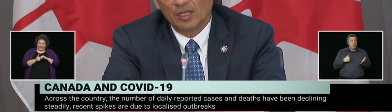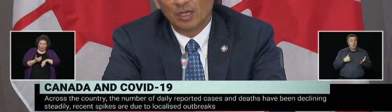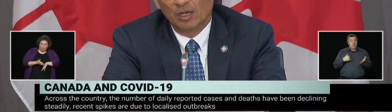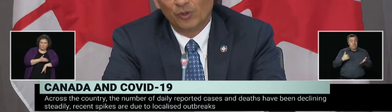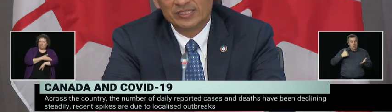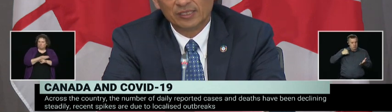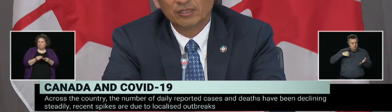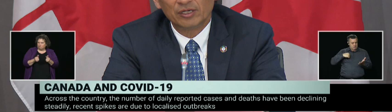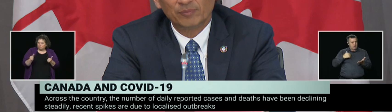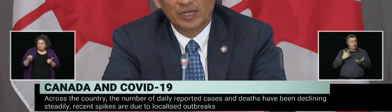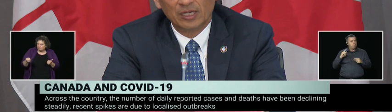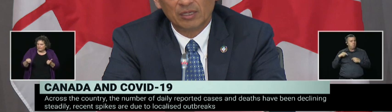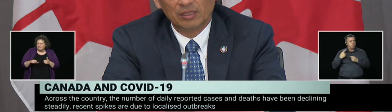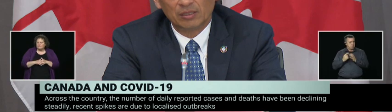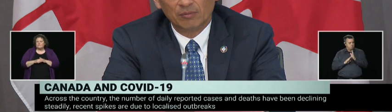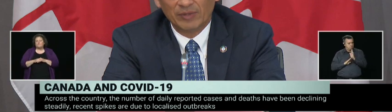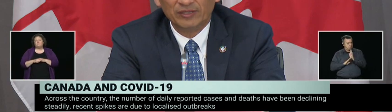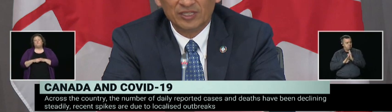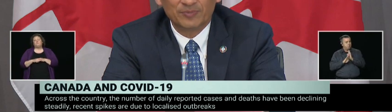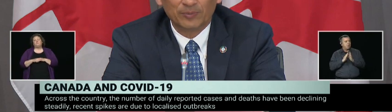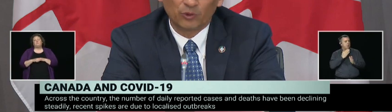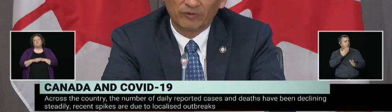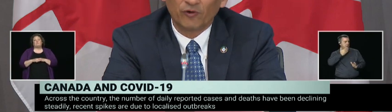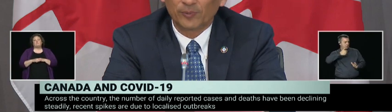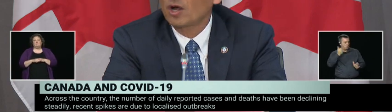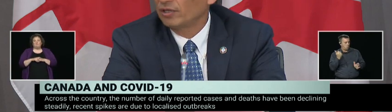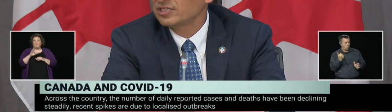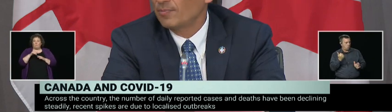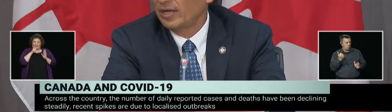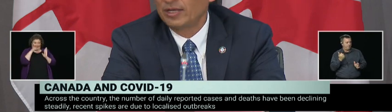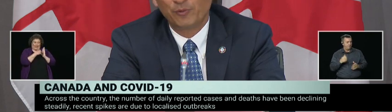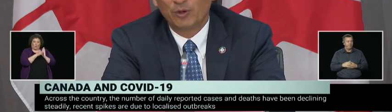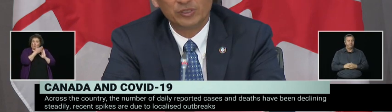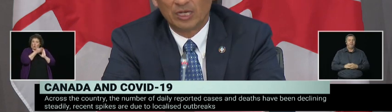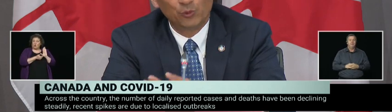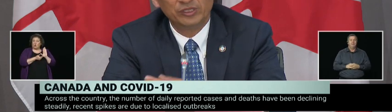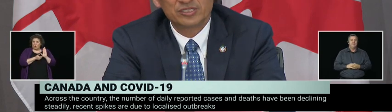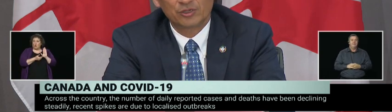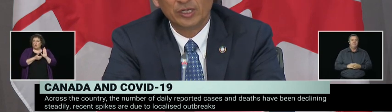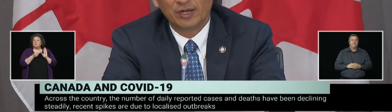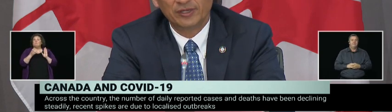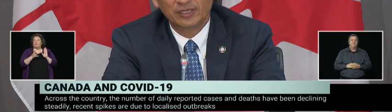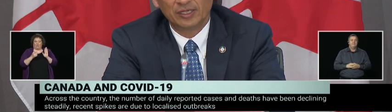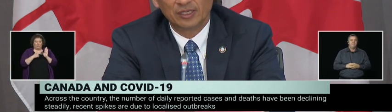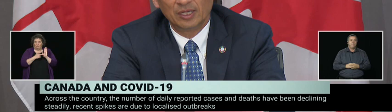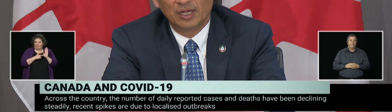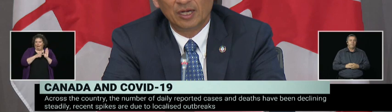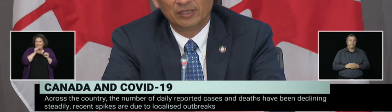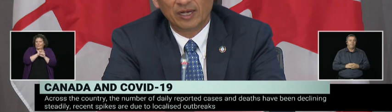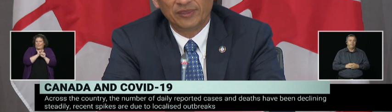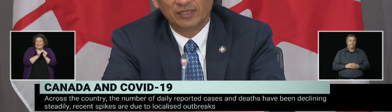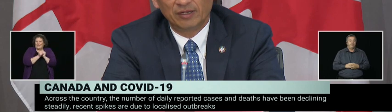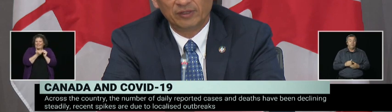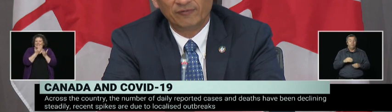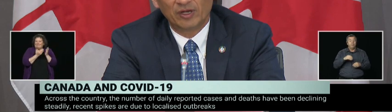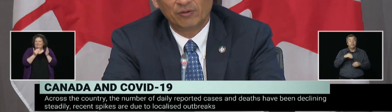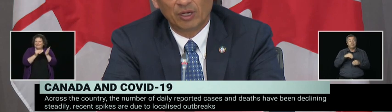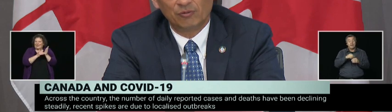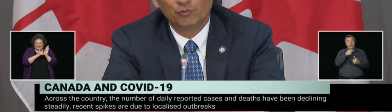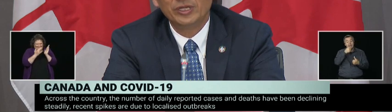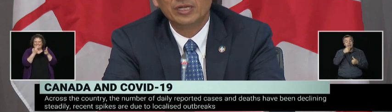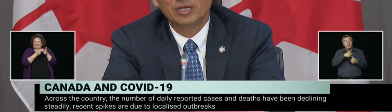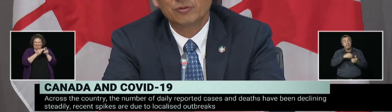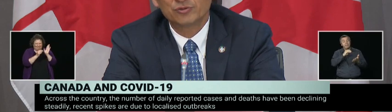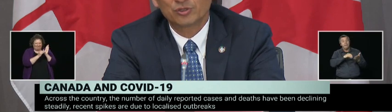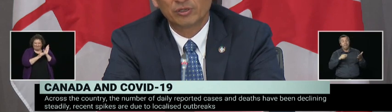what's in the letter by many of these people who are former colleagues of mine, I wouldn't disagree. I think they've